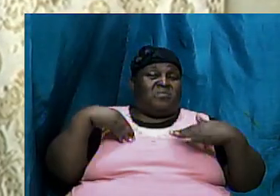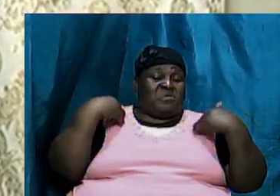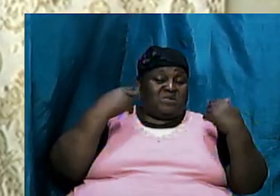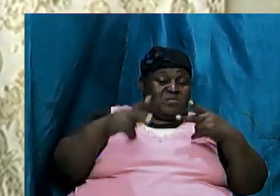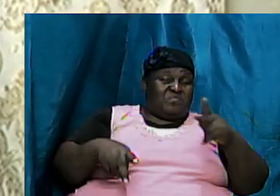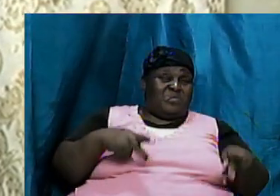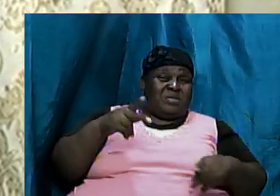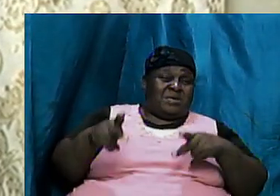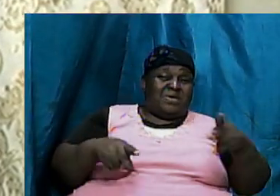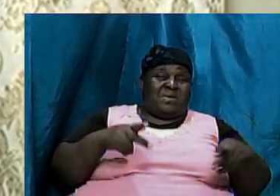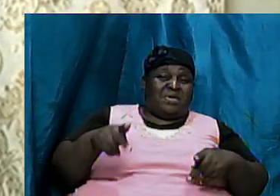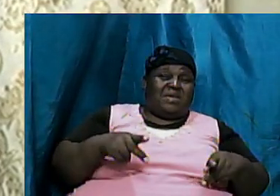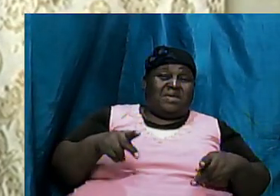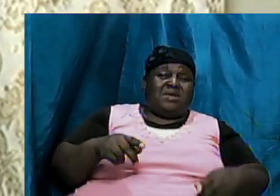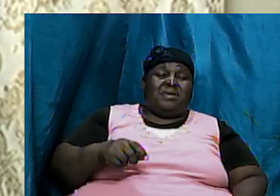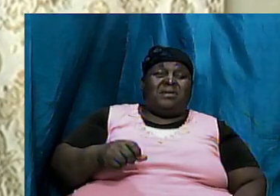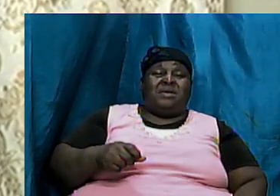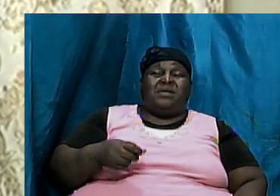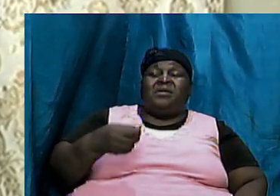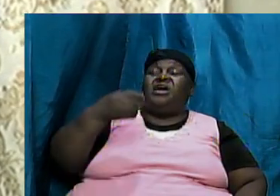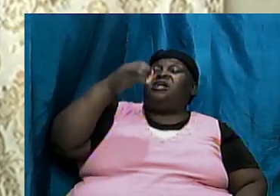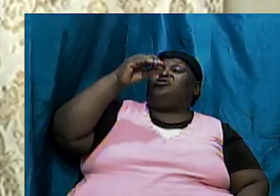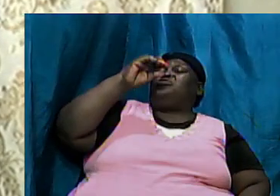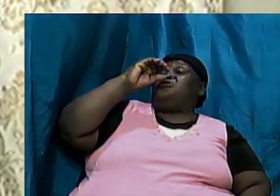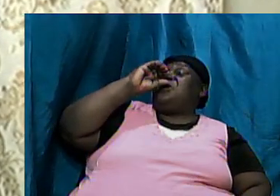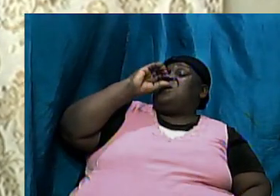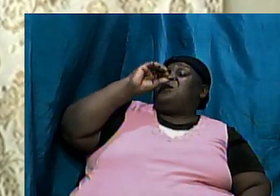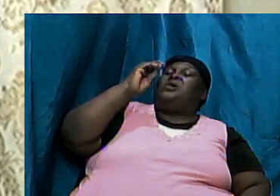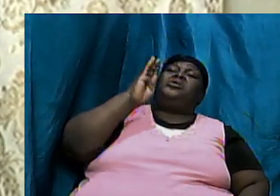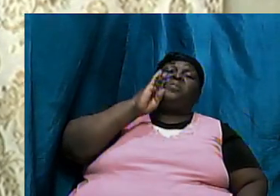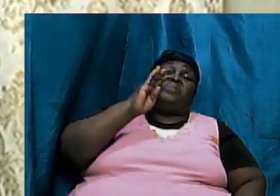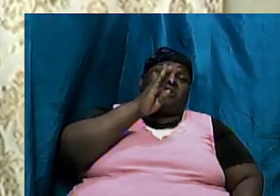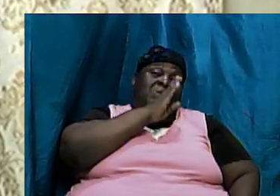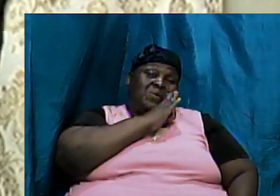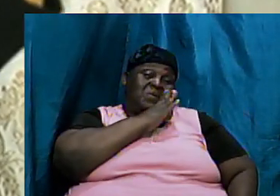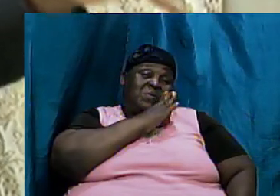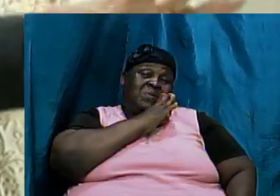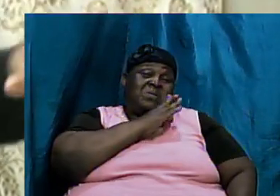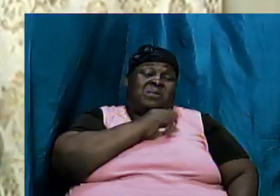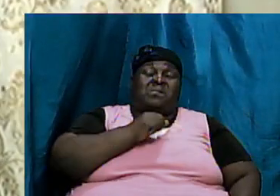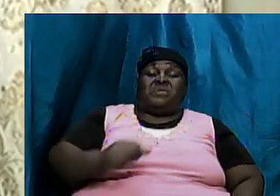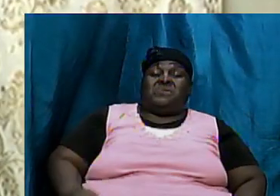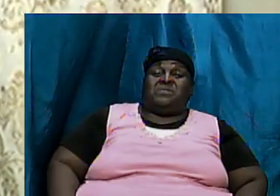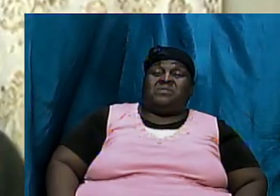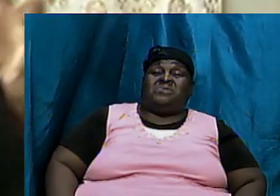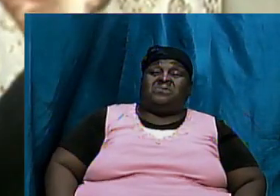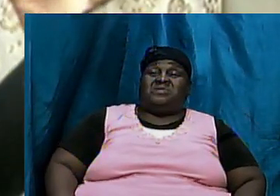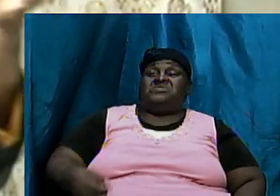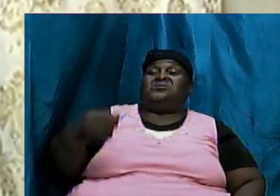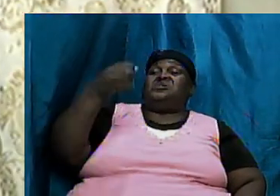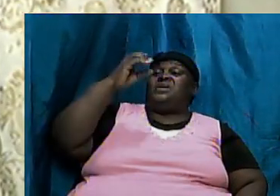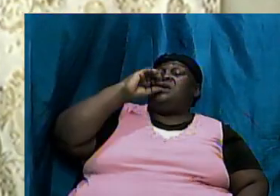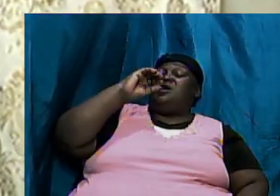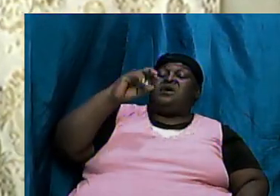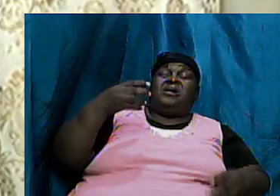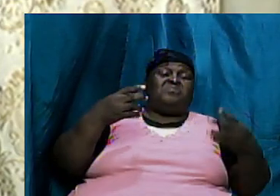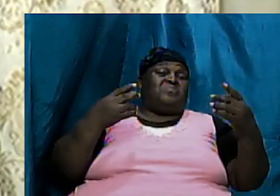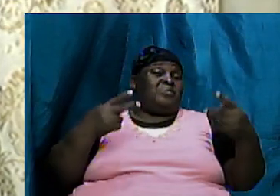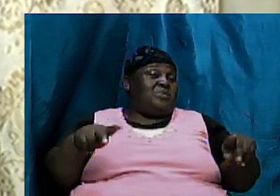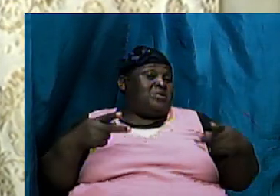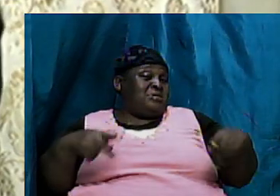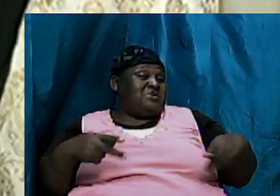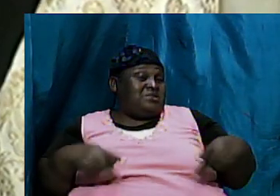and apple liga beer and Heineken and party time